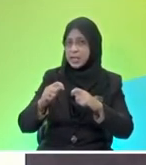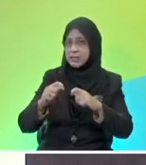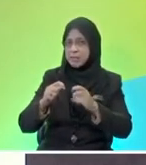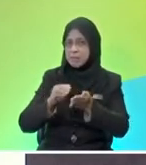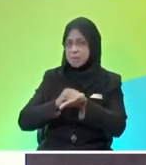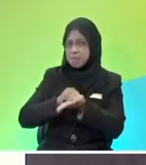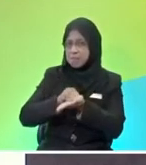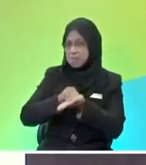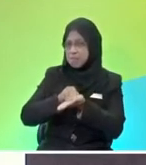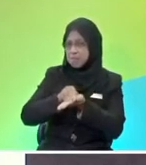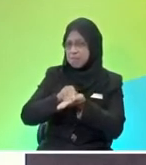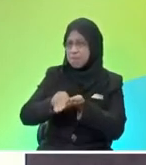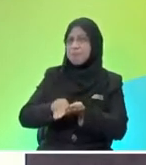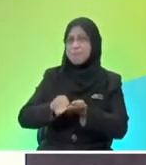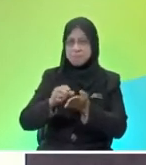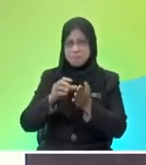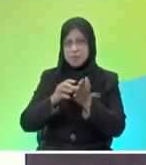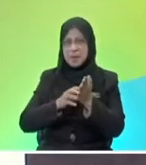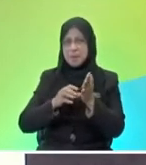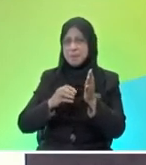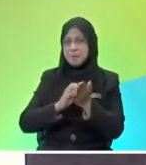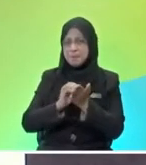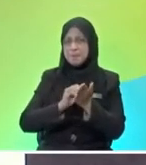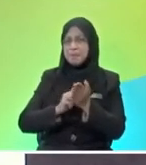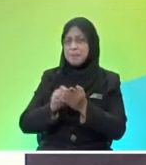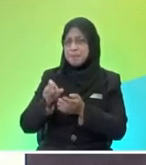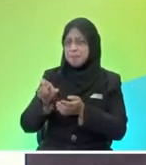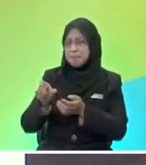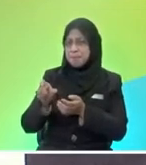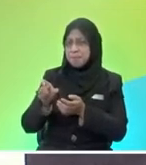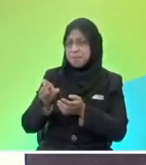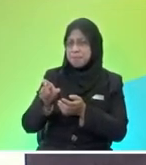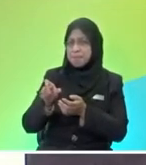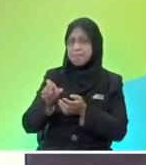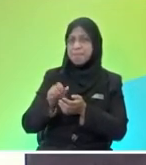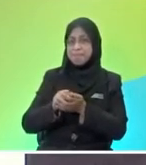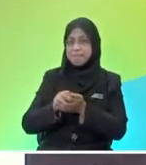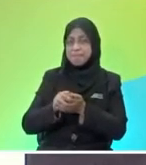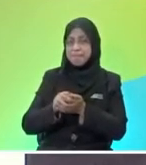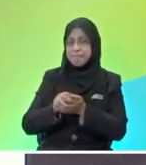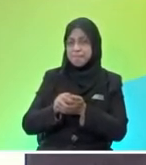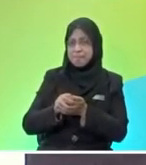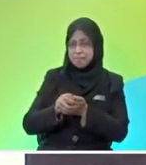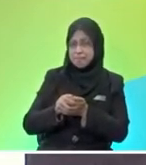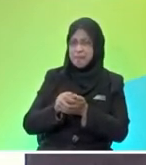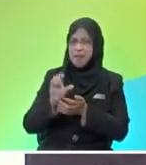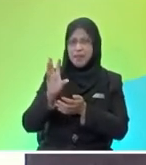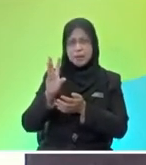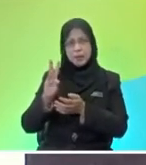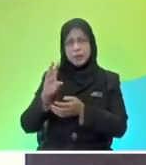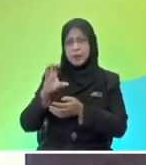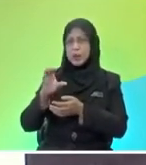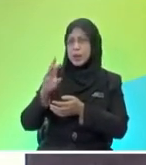surface, which is the sandpaper, yeah? One, two, go. Oh, that goes only up to about 6 cm.